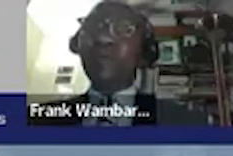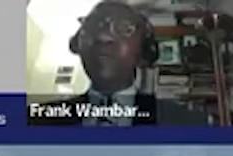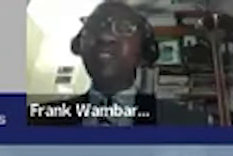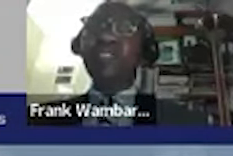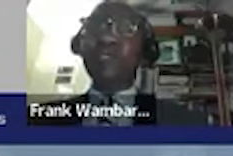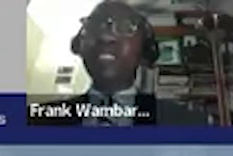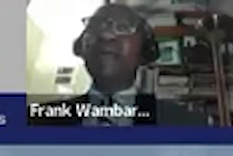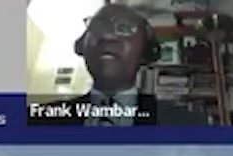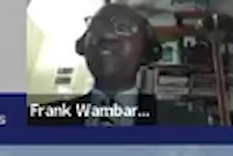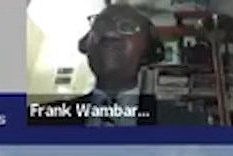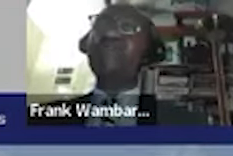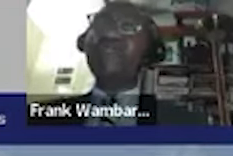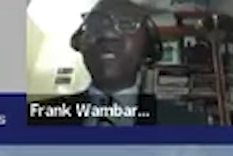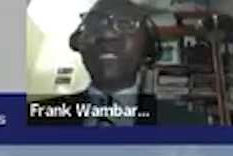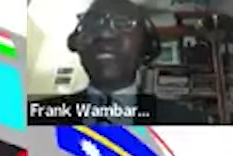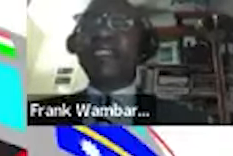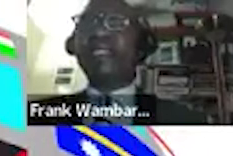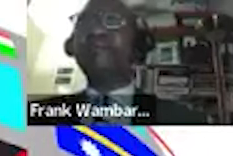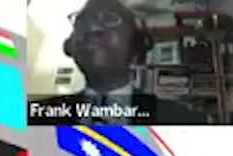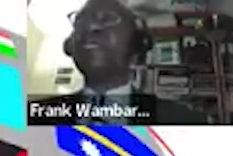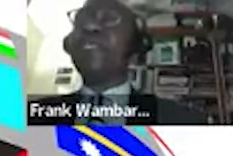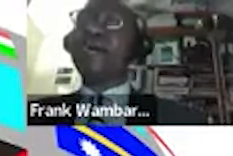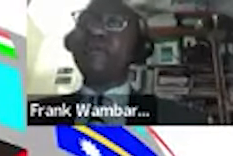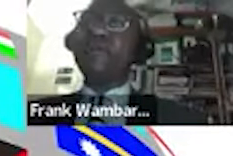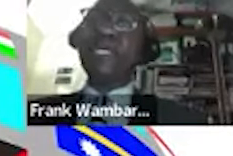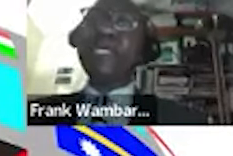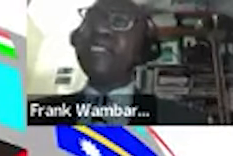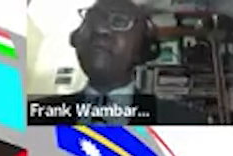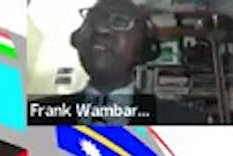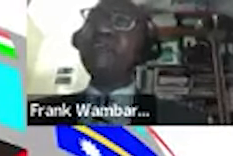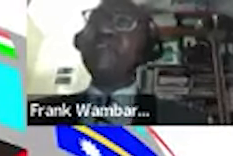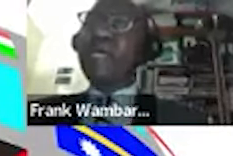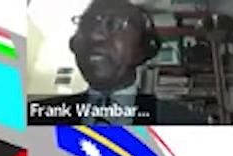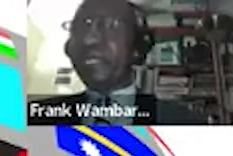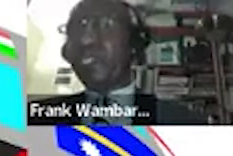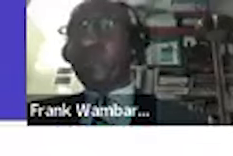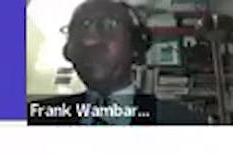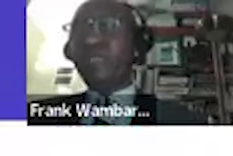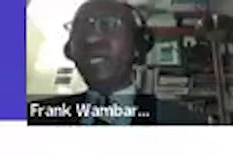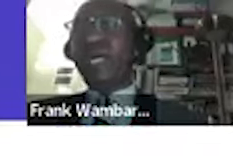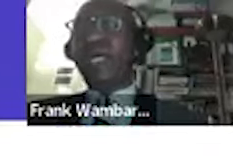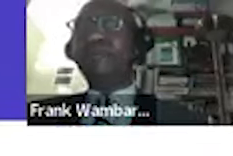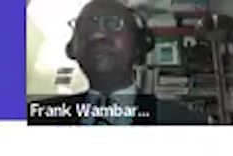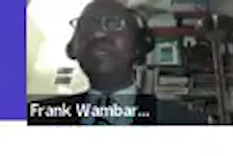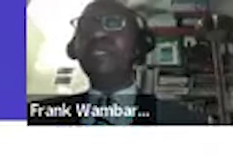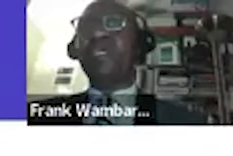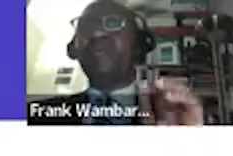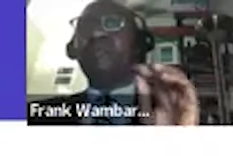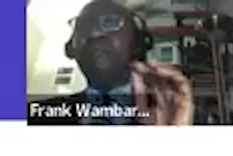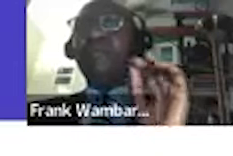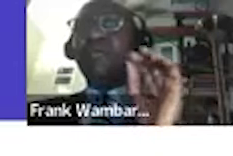before you think about moving to another country now in terms of immigration um